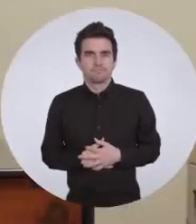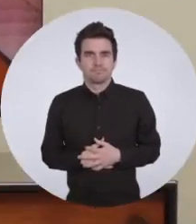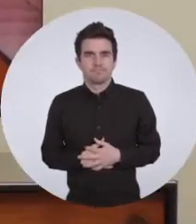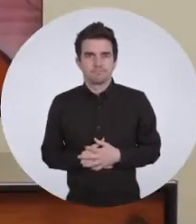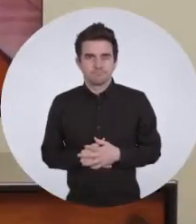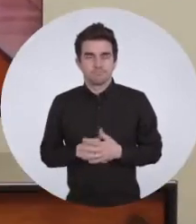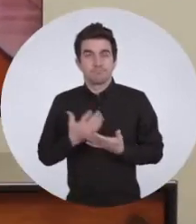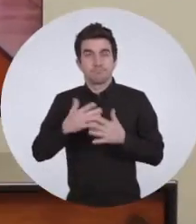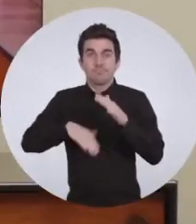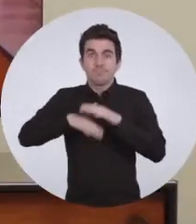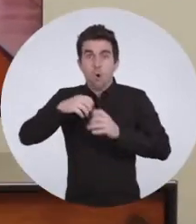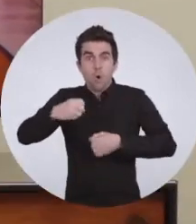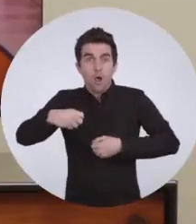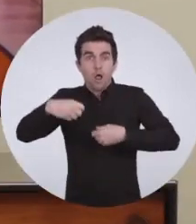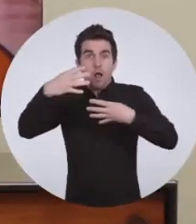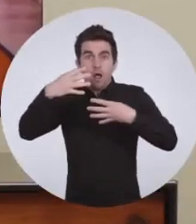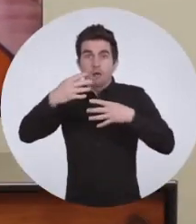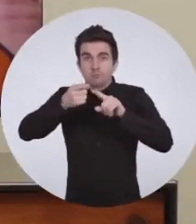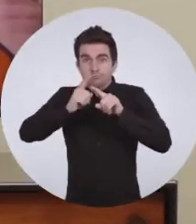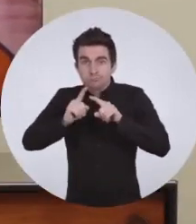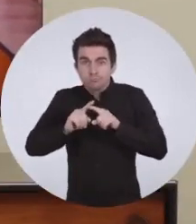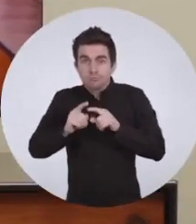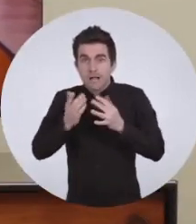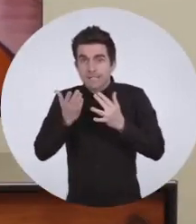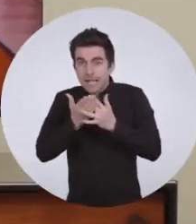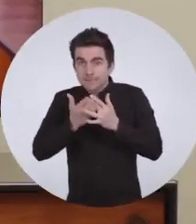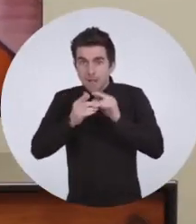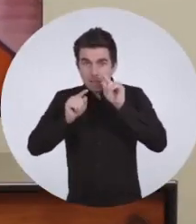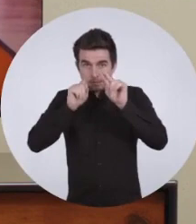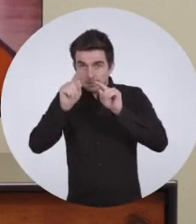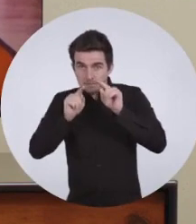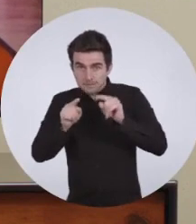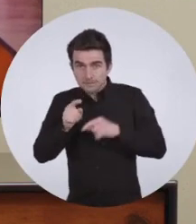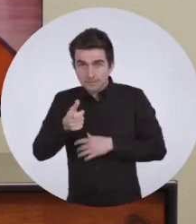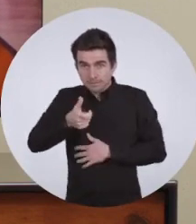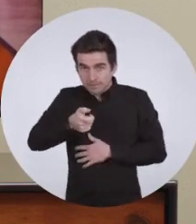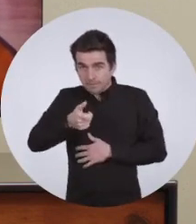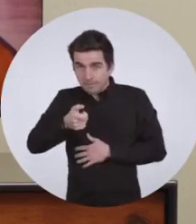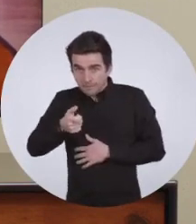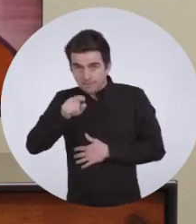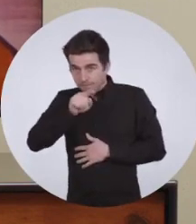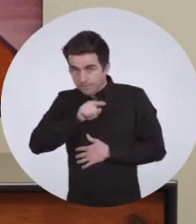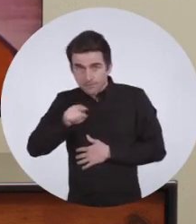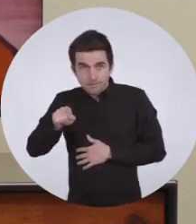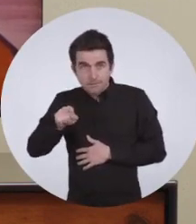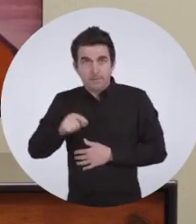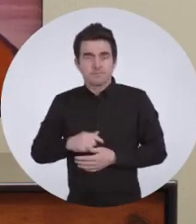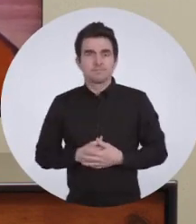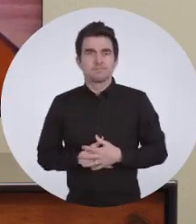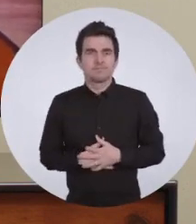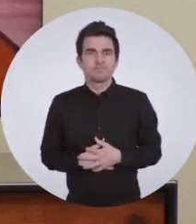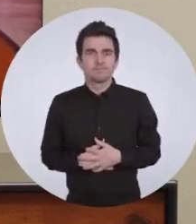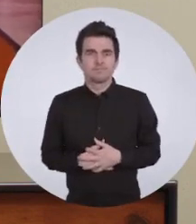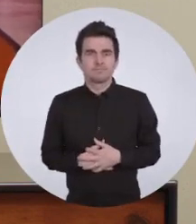For the full accessibility menu, click the accessibility settings at the bottom of the accessibility shortcuts page.